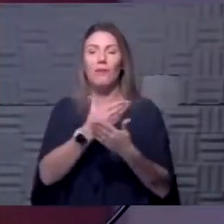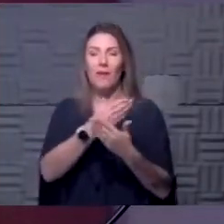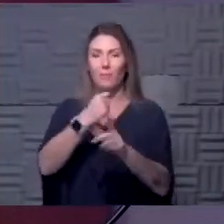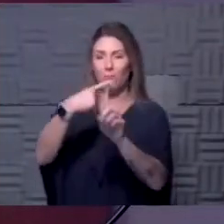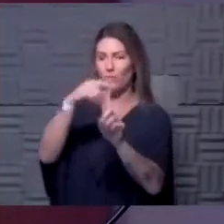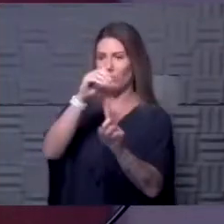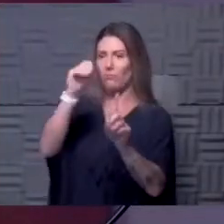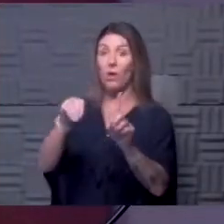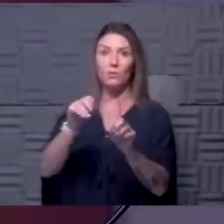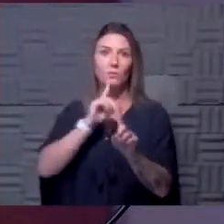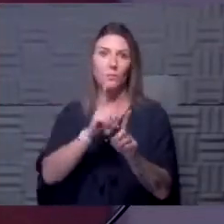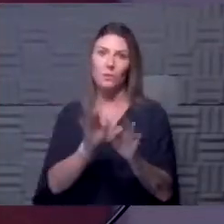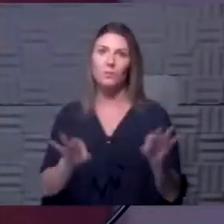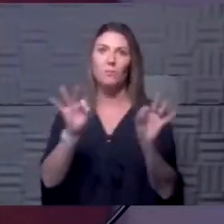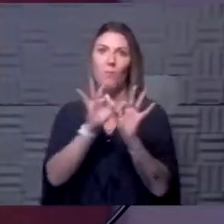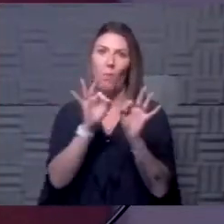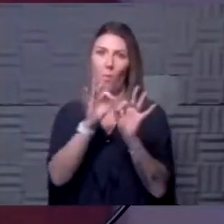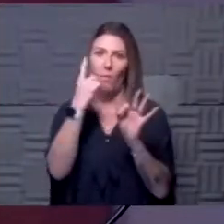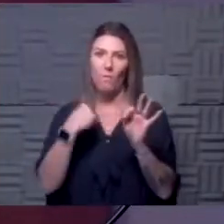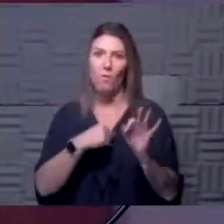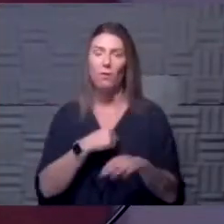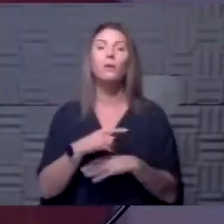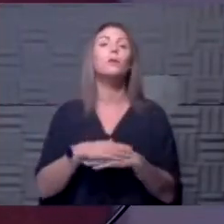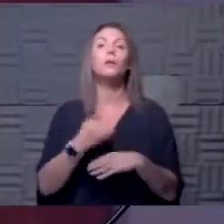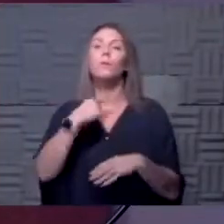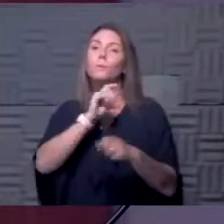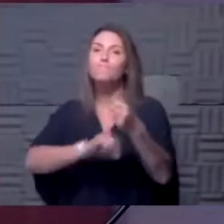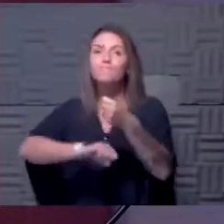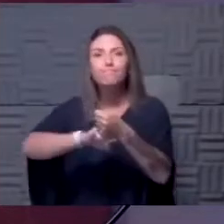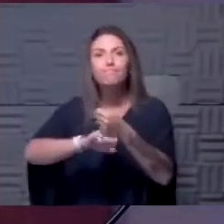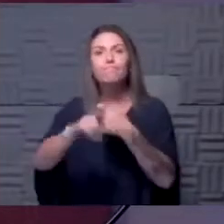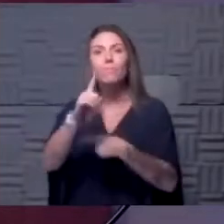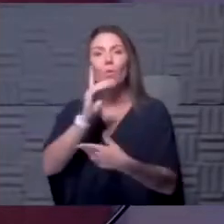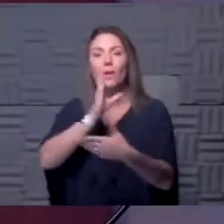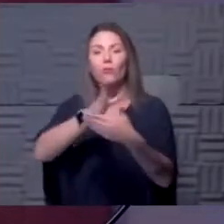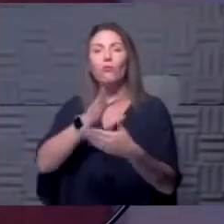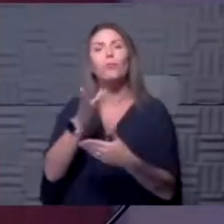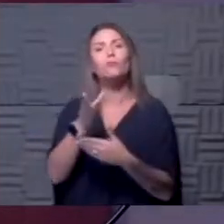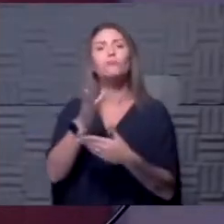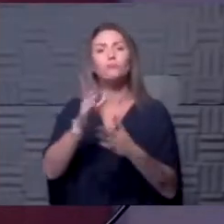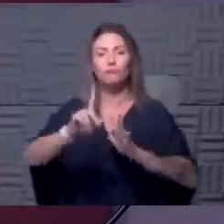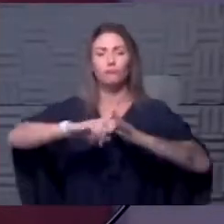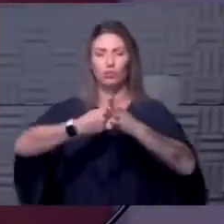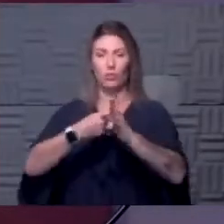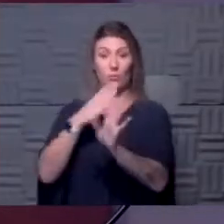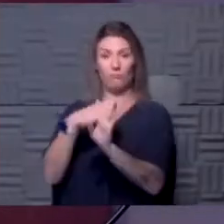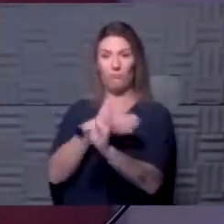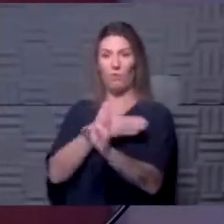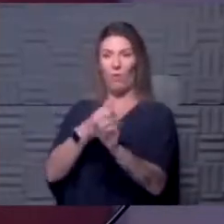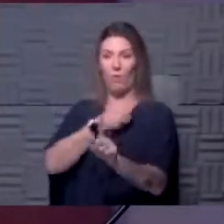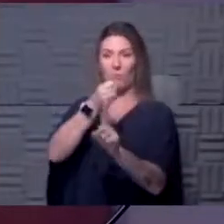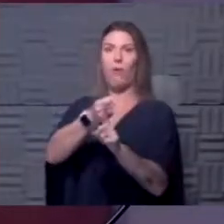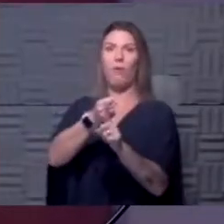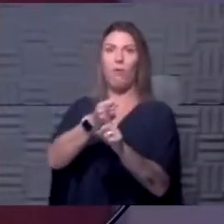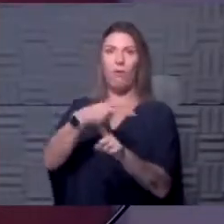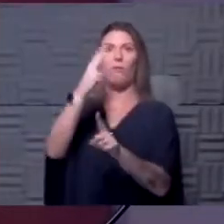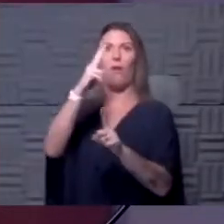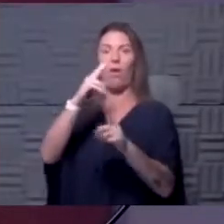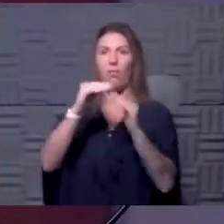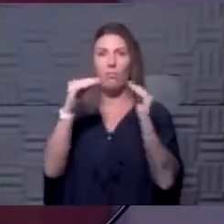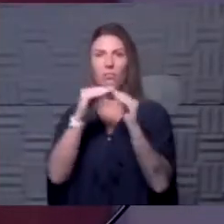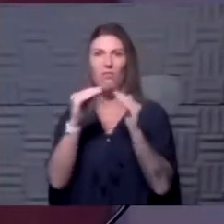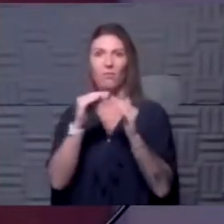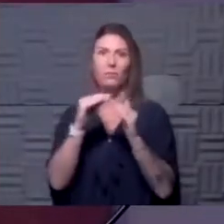positive are important for us, but we would just advocate for interventions that start before we hit such a high level, like 15